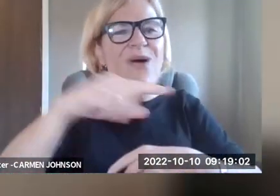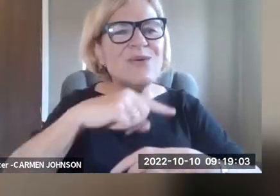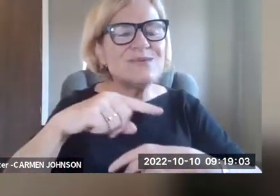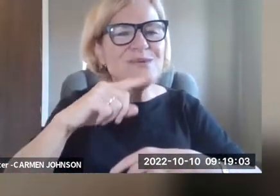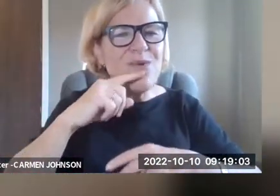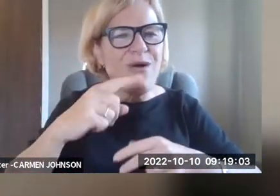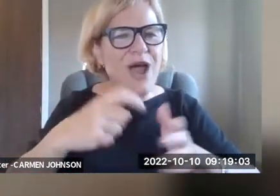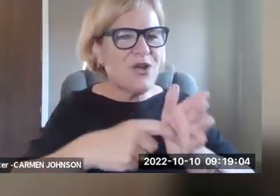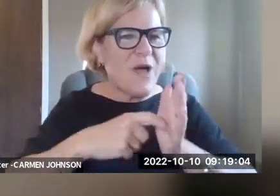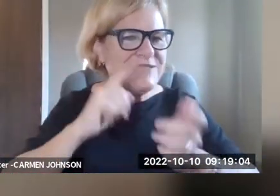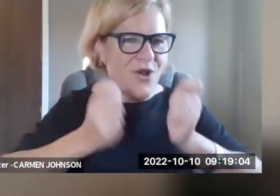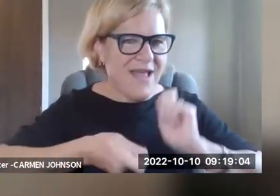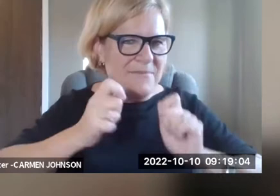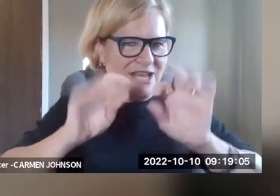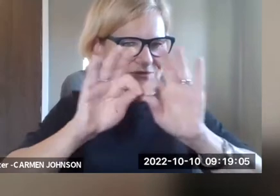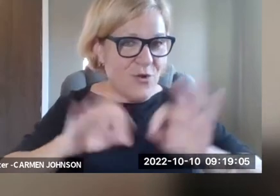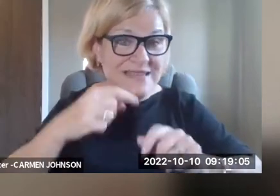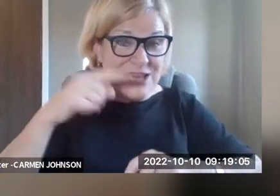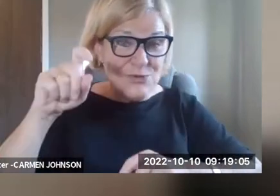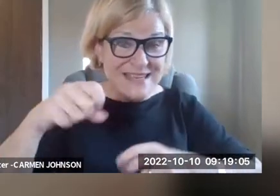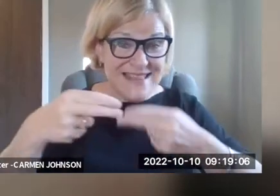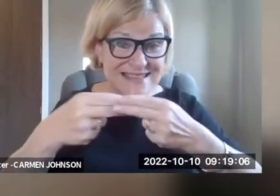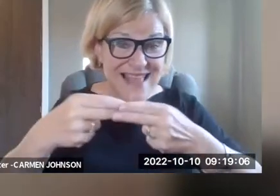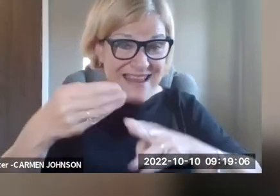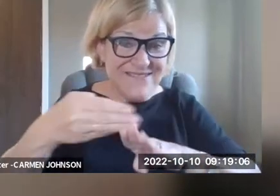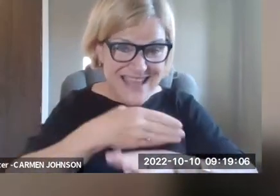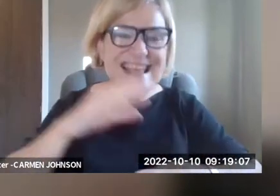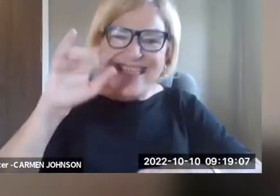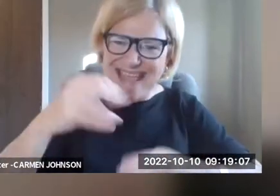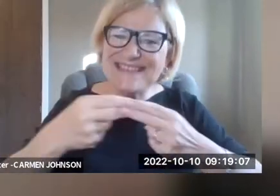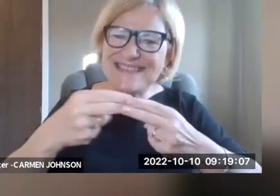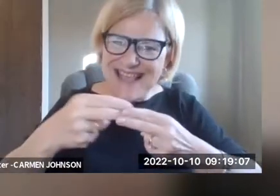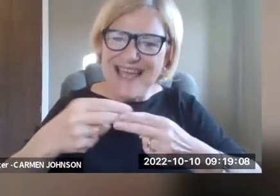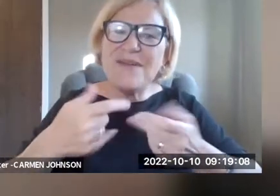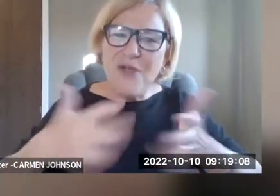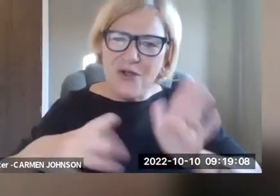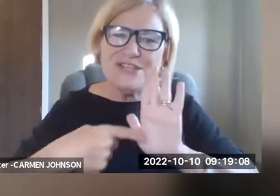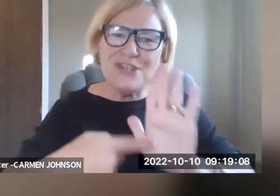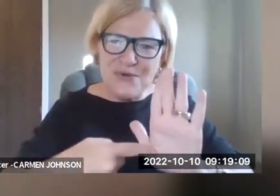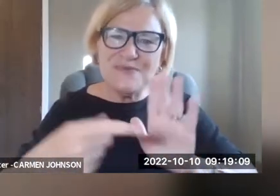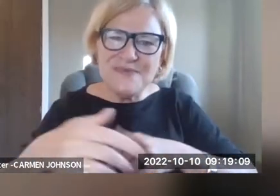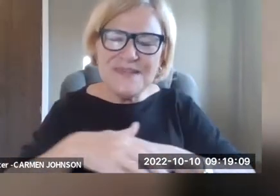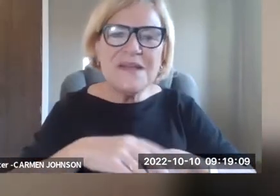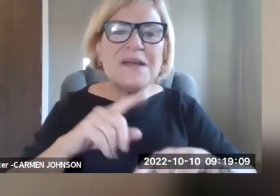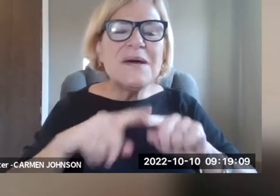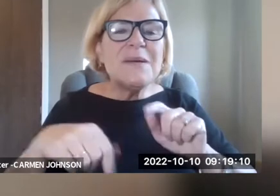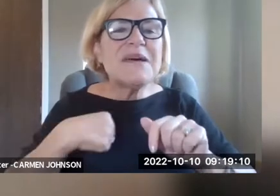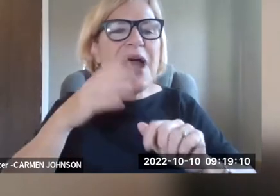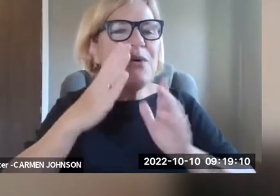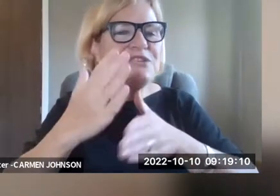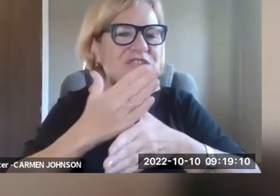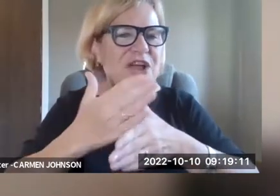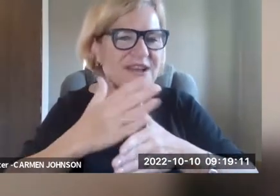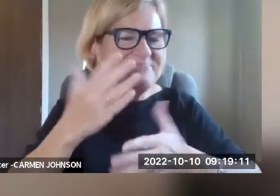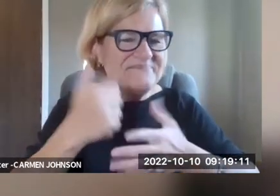Great. Thanks. I'm now going to share screens again and use a slide for those of you who on our request for accommodations form said that you